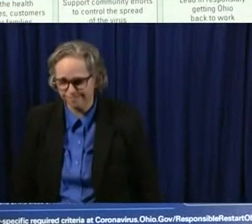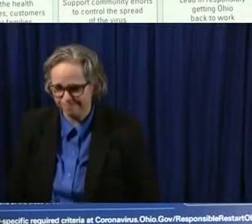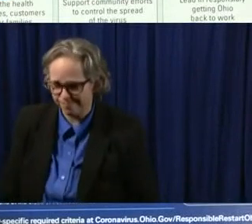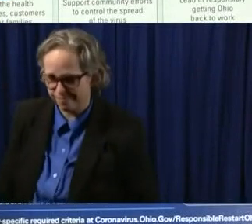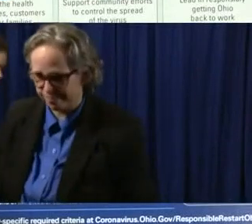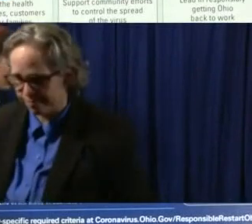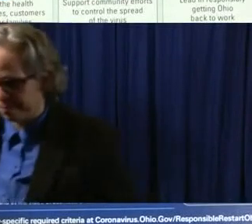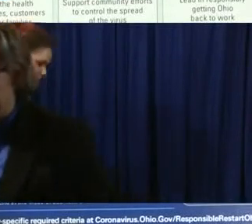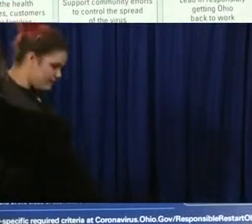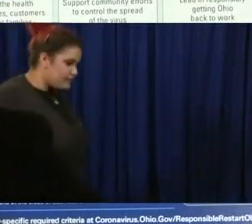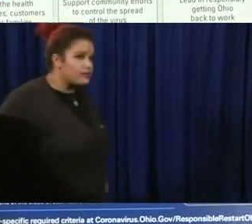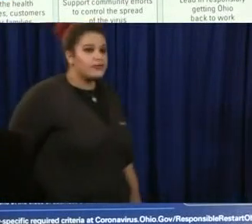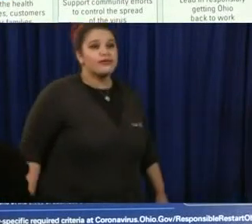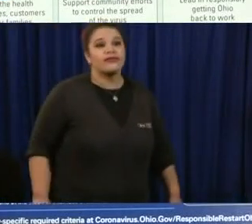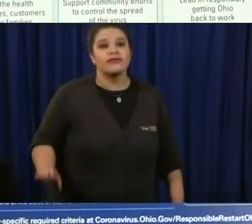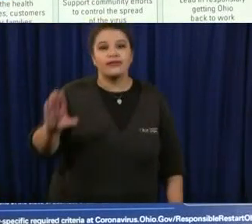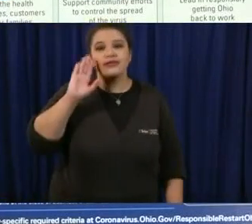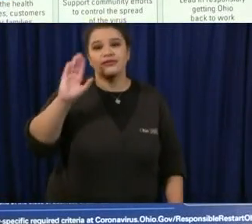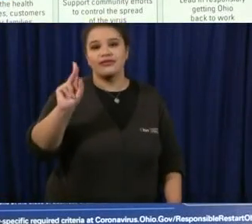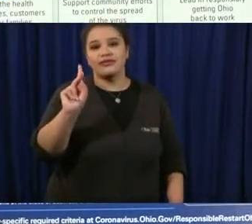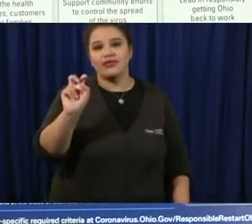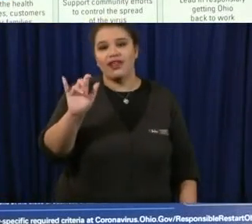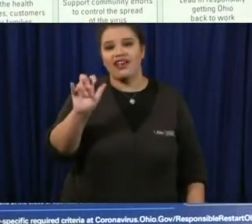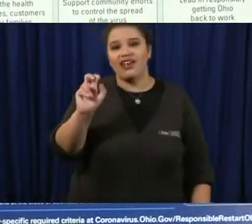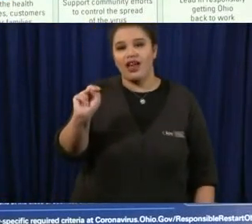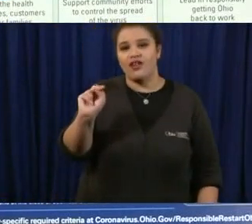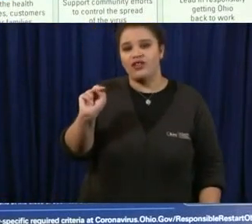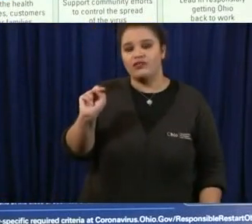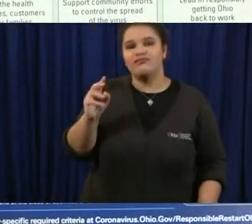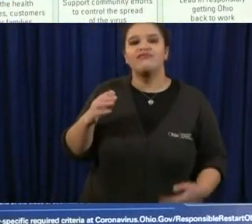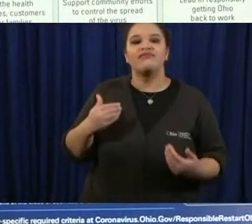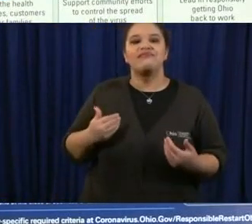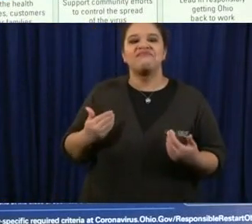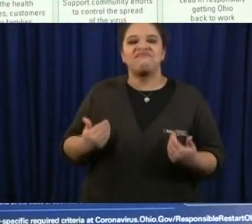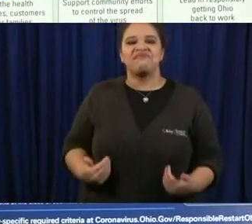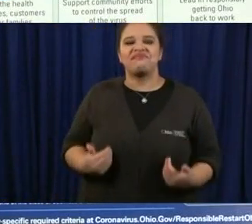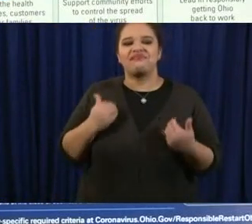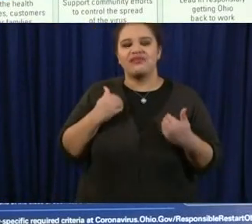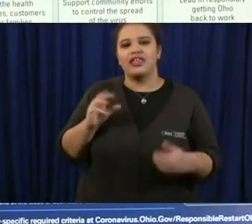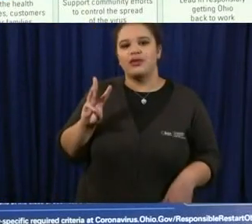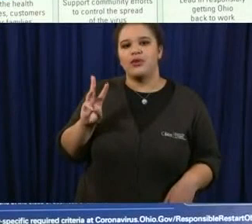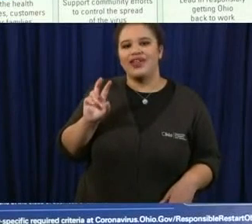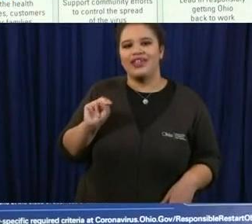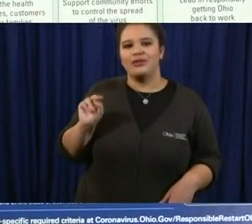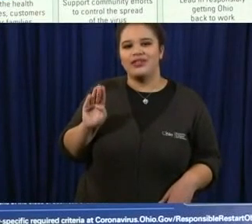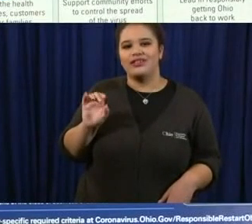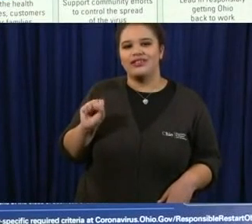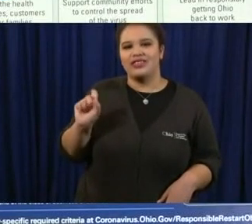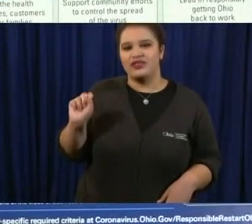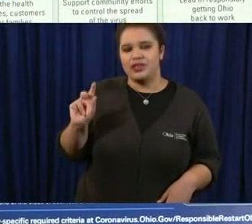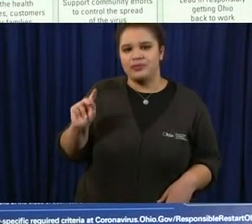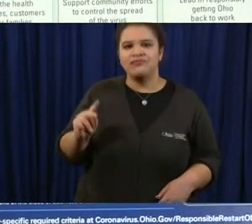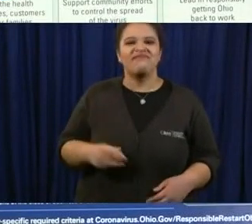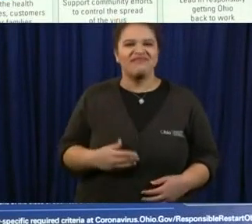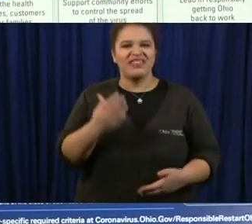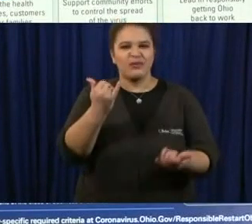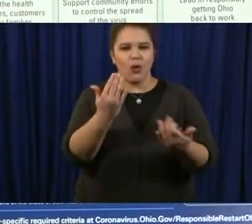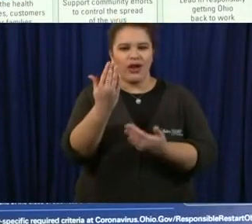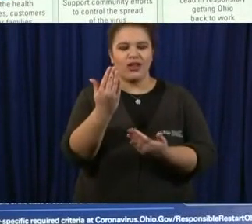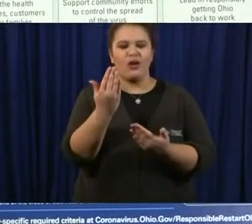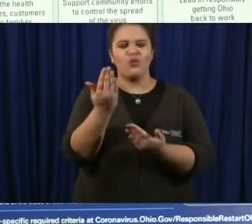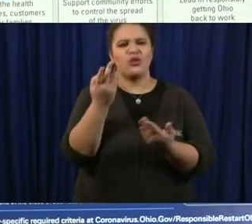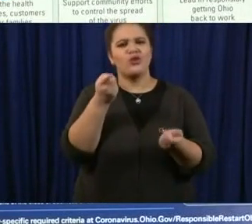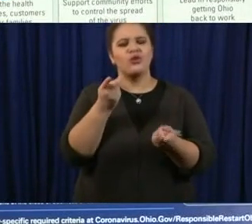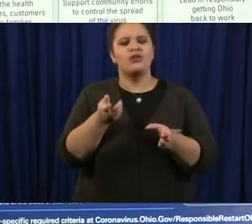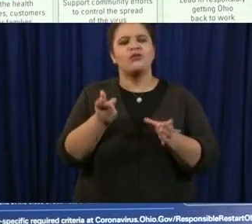hi governor kevin landers wb and s10 tv when you woke up this morning how confident were you that this plan that you outlined today would